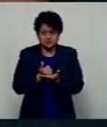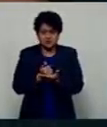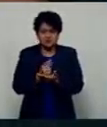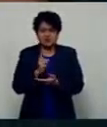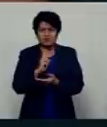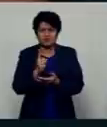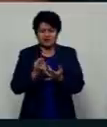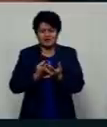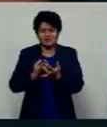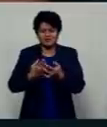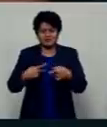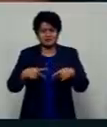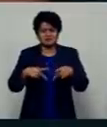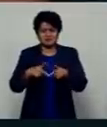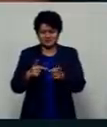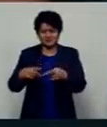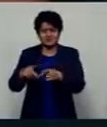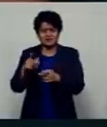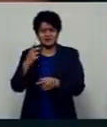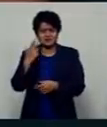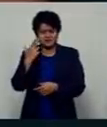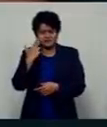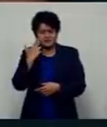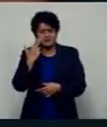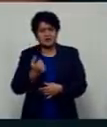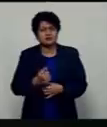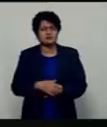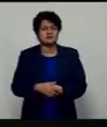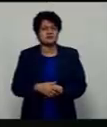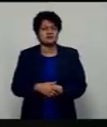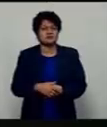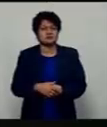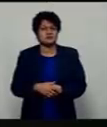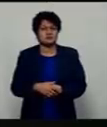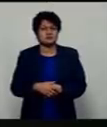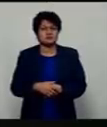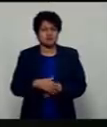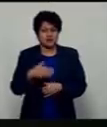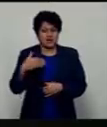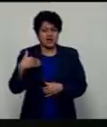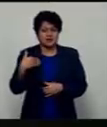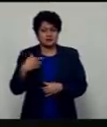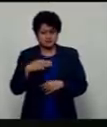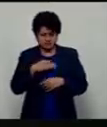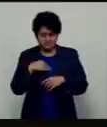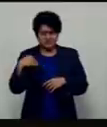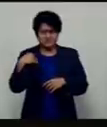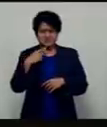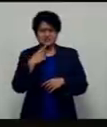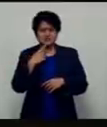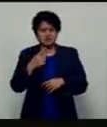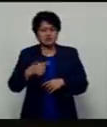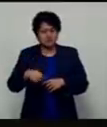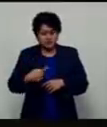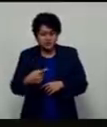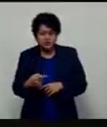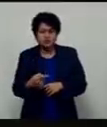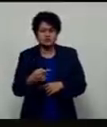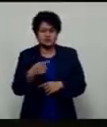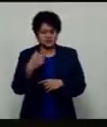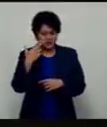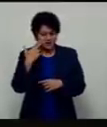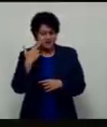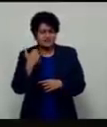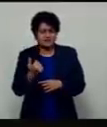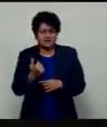of the areas of interest identified? Well, I tell that the health ministry continues to identify new areas of interest,